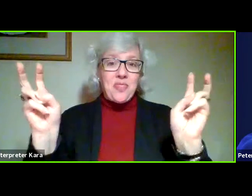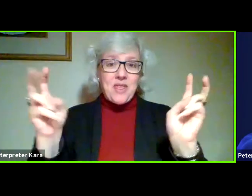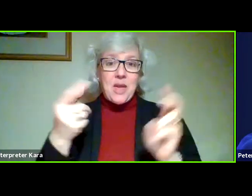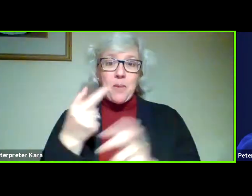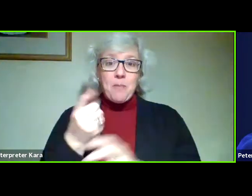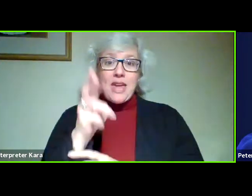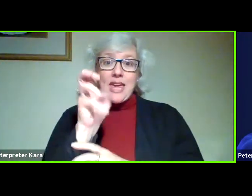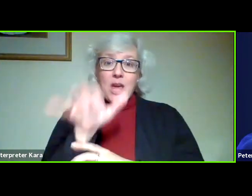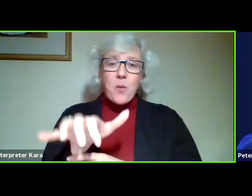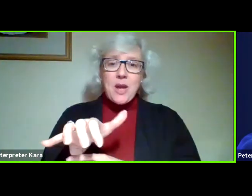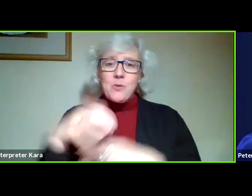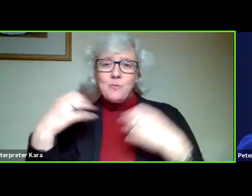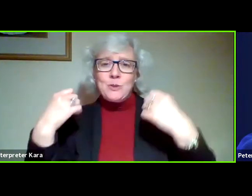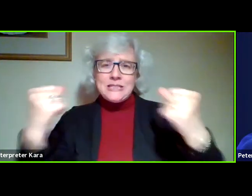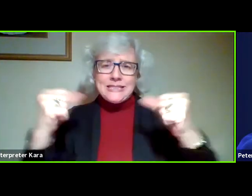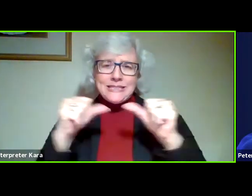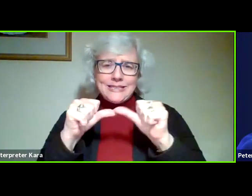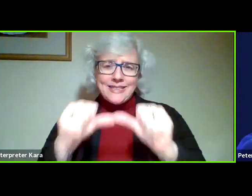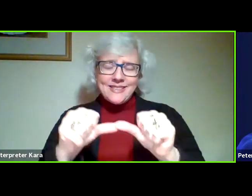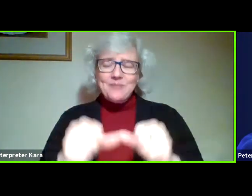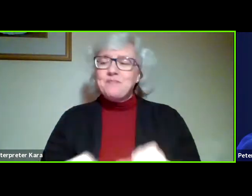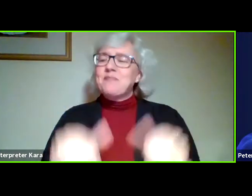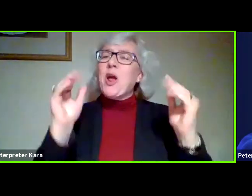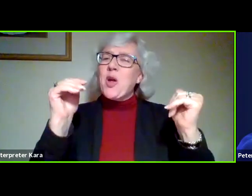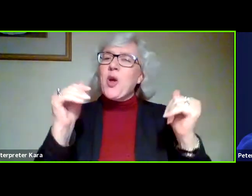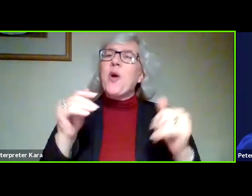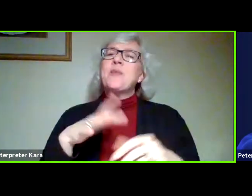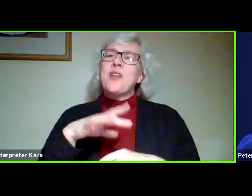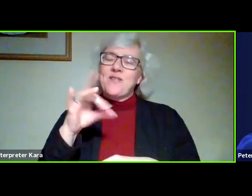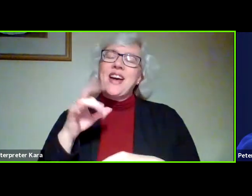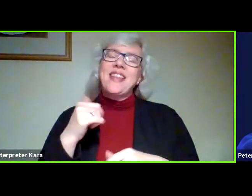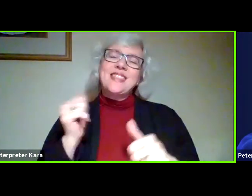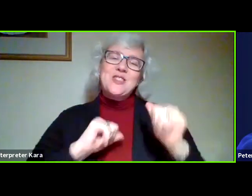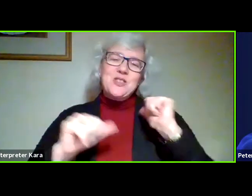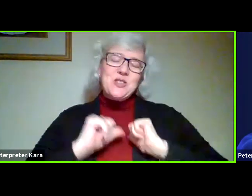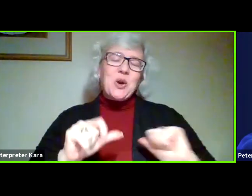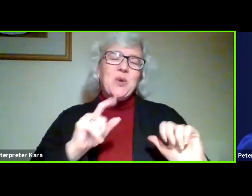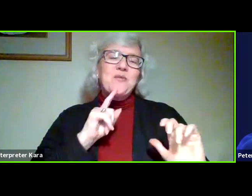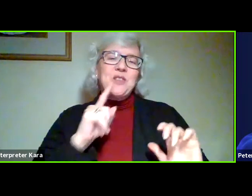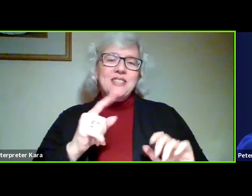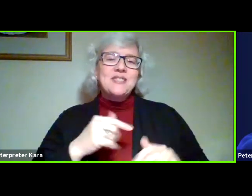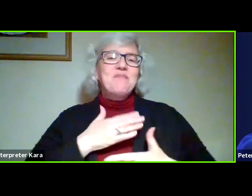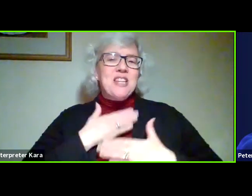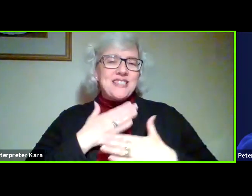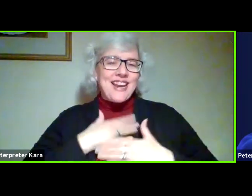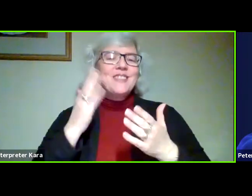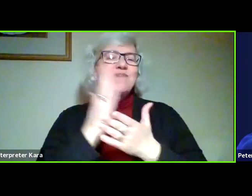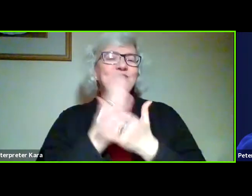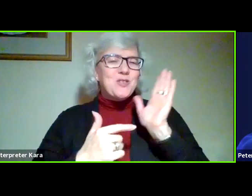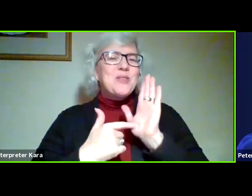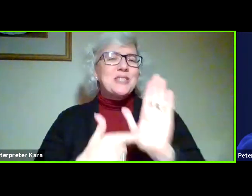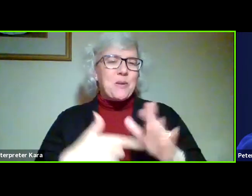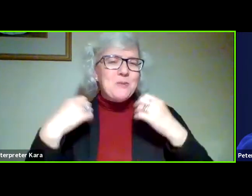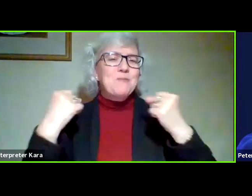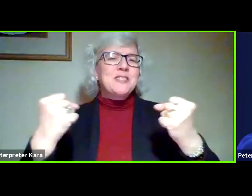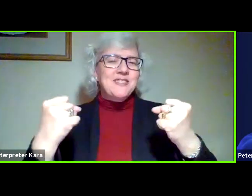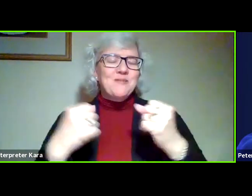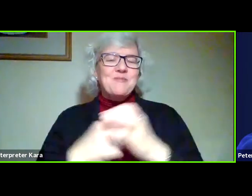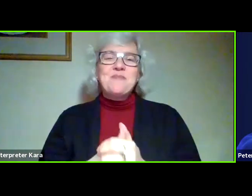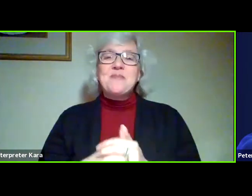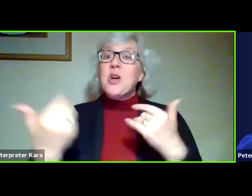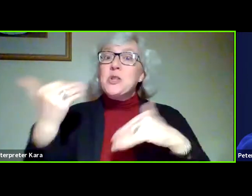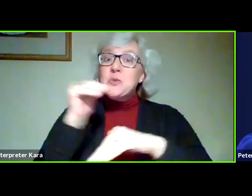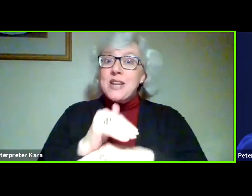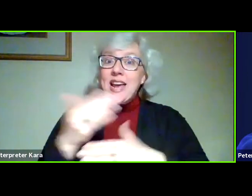resilient and I hope that you'll find this show entertaining as well as indicating some of that resilience. Tonight I have the